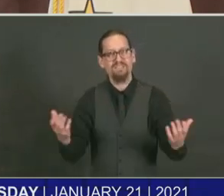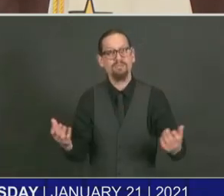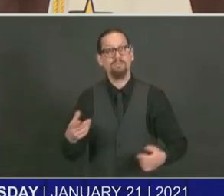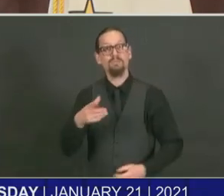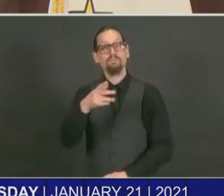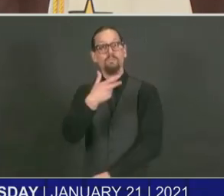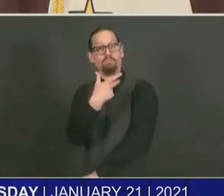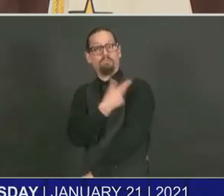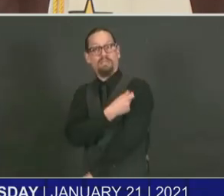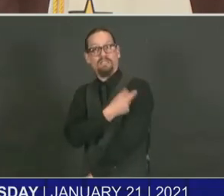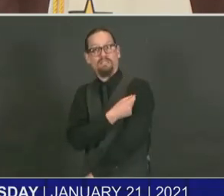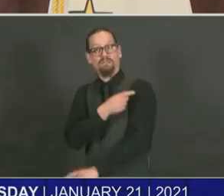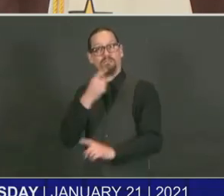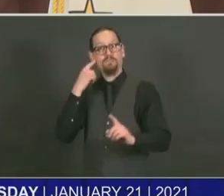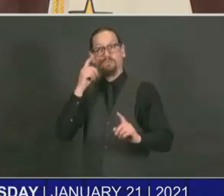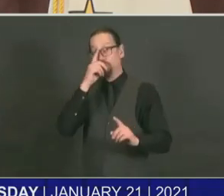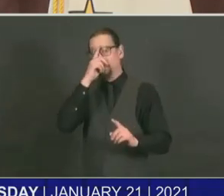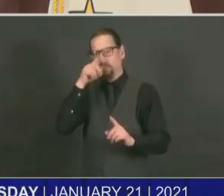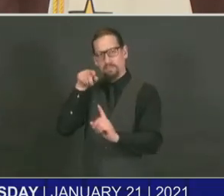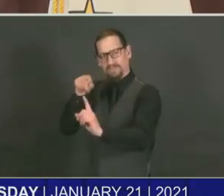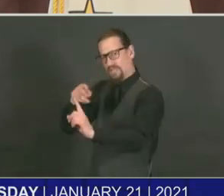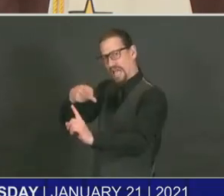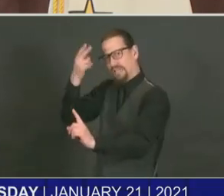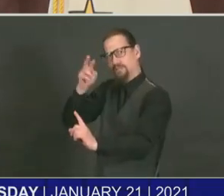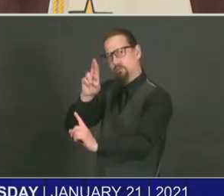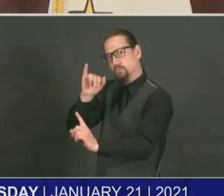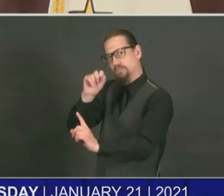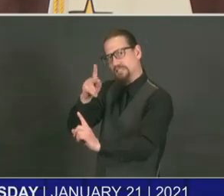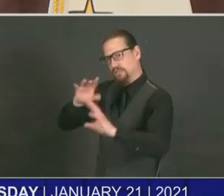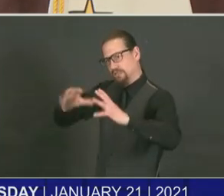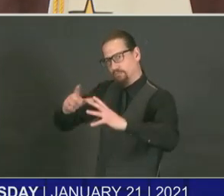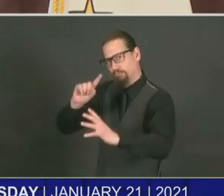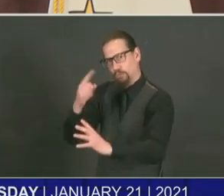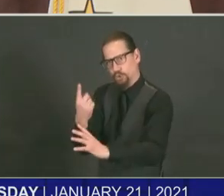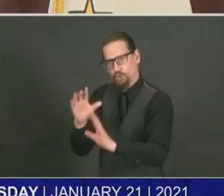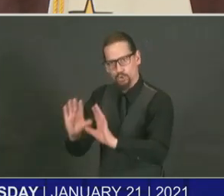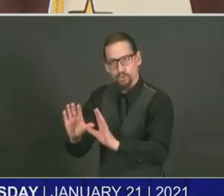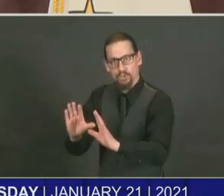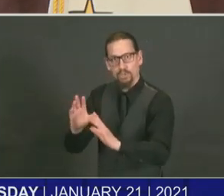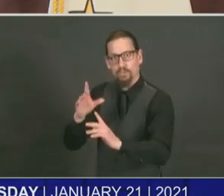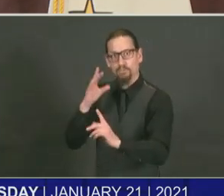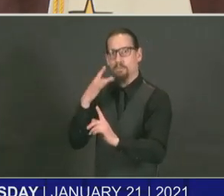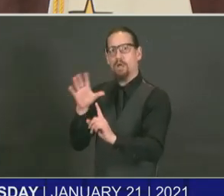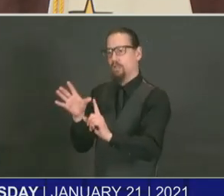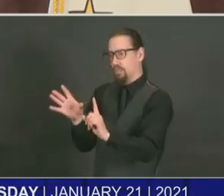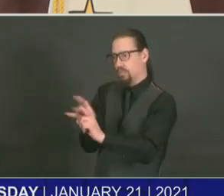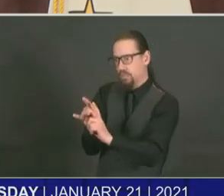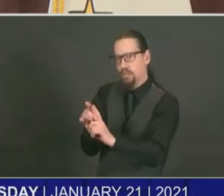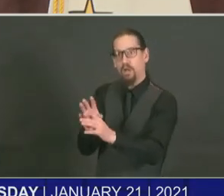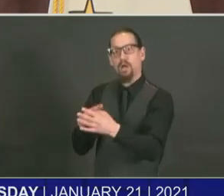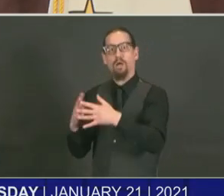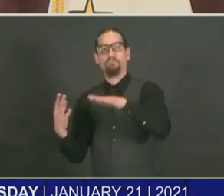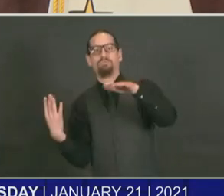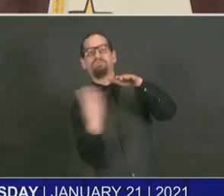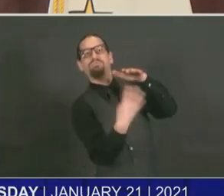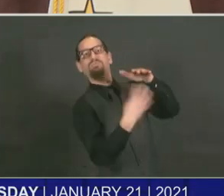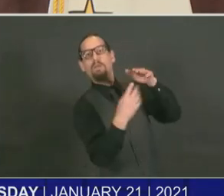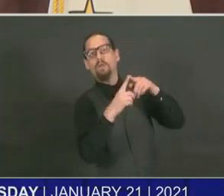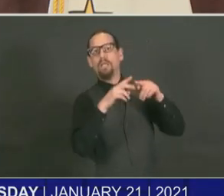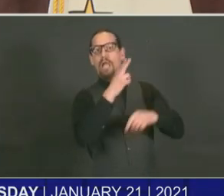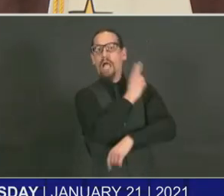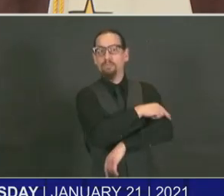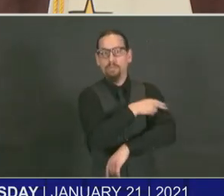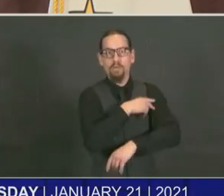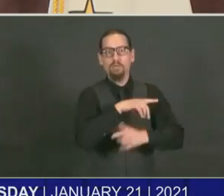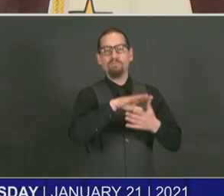risk of going to the hospital or dying if they were to be infected with COVID-19. We can do this. We